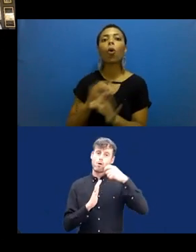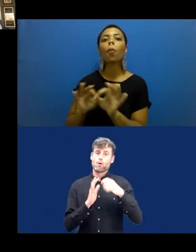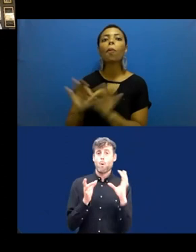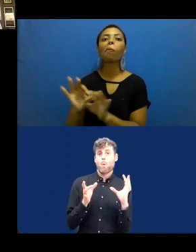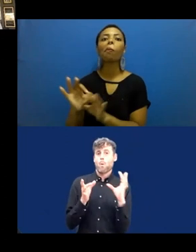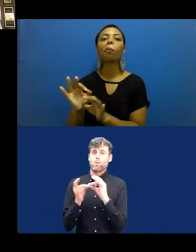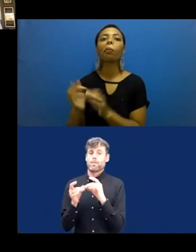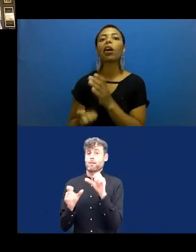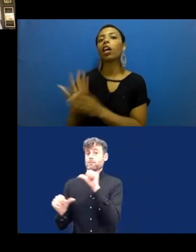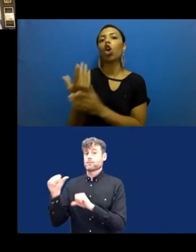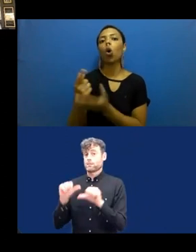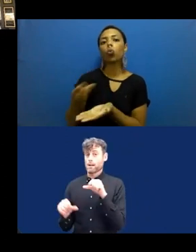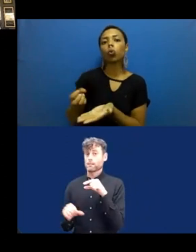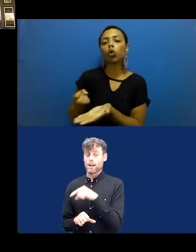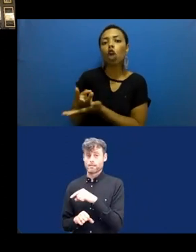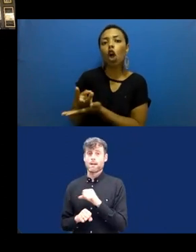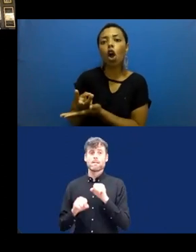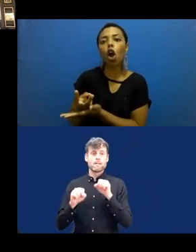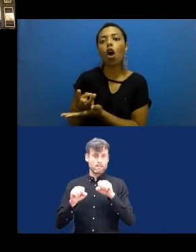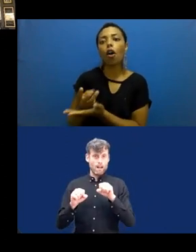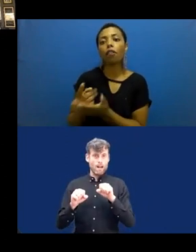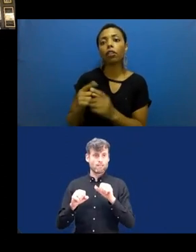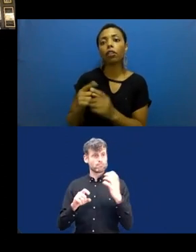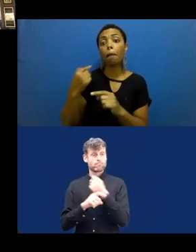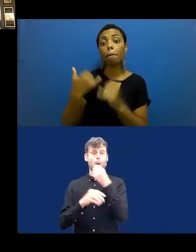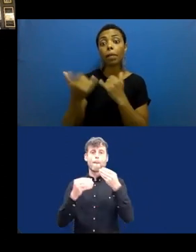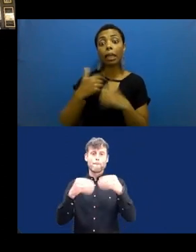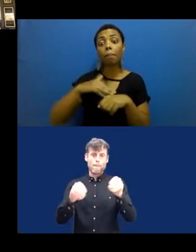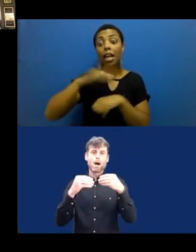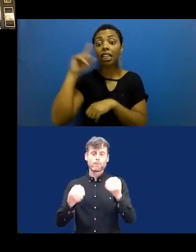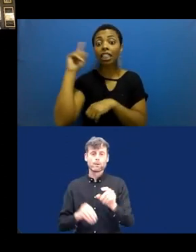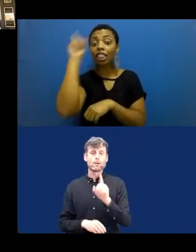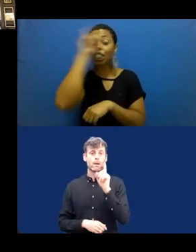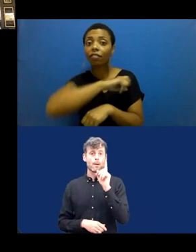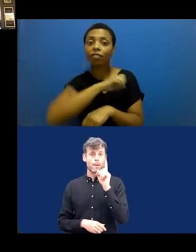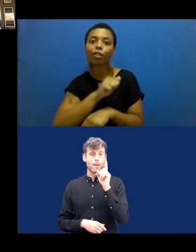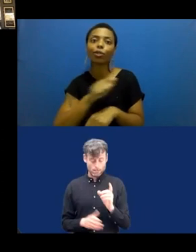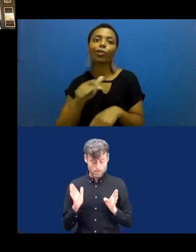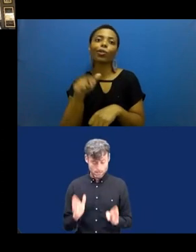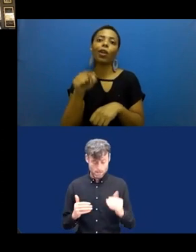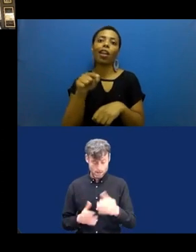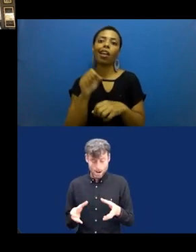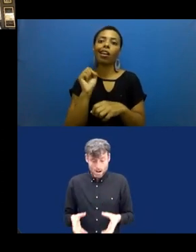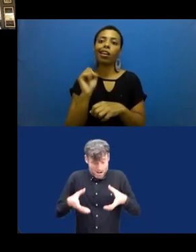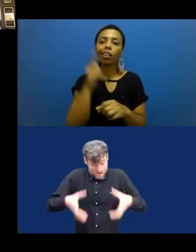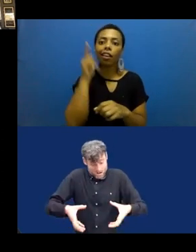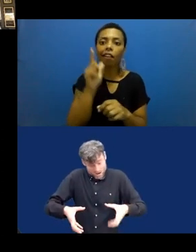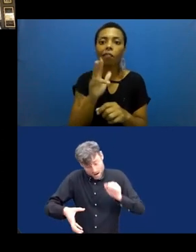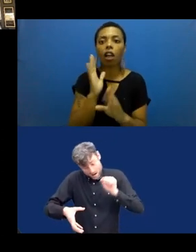with hardware, it's hardly possible because what we get is only a proof of concept and not a real prototype.